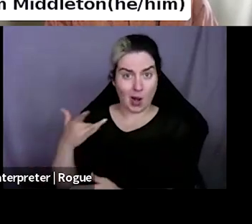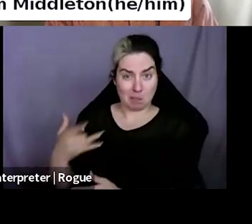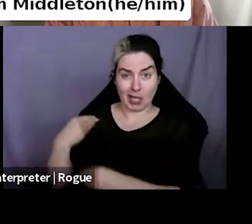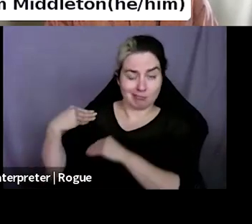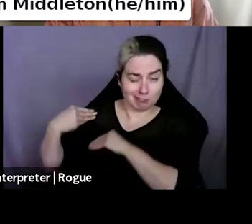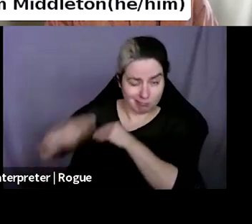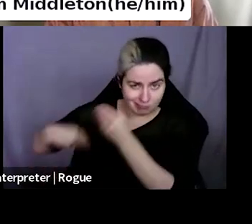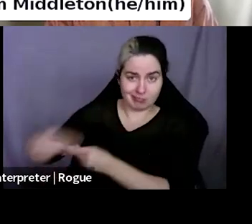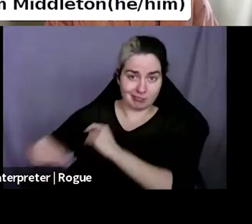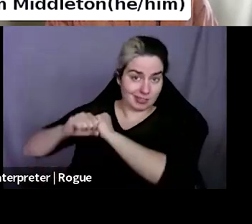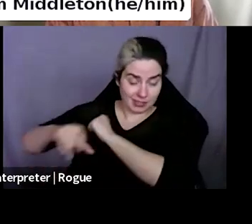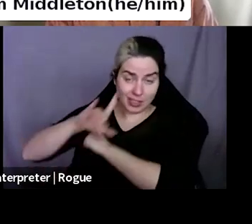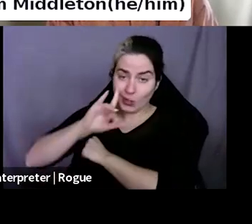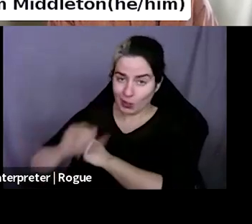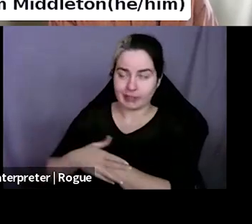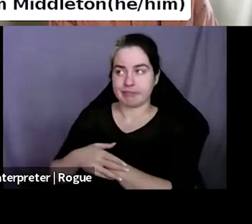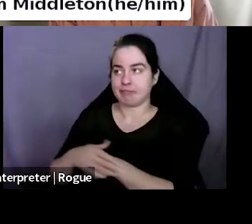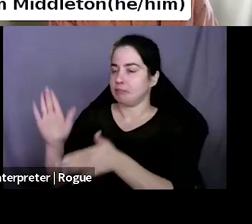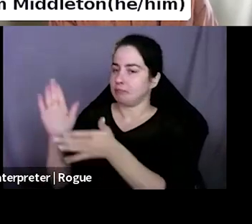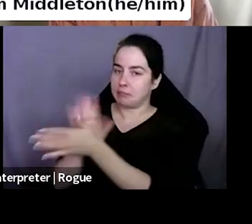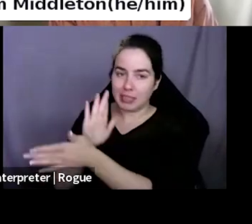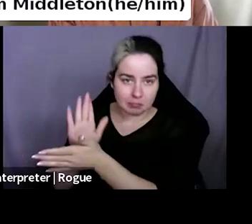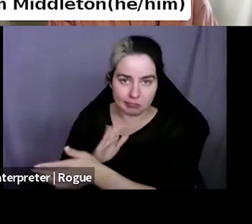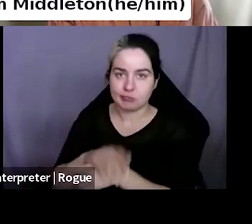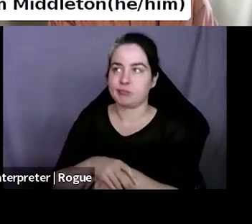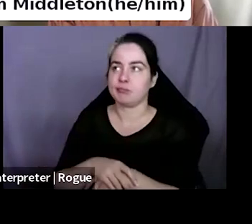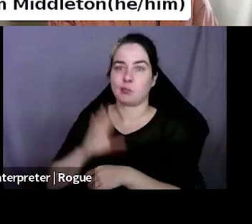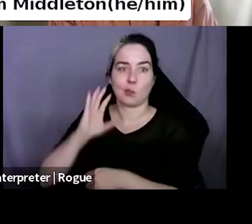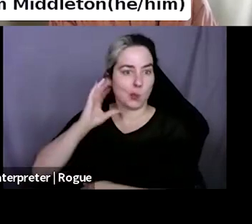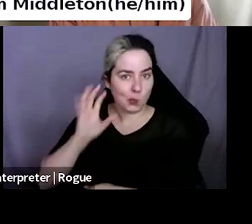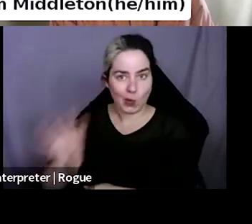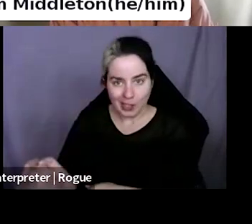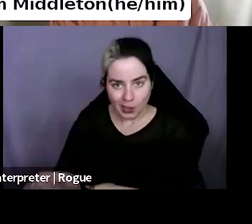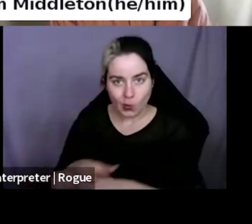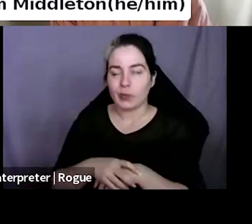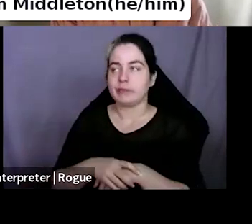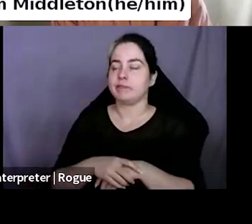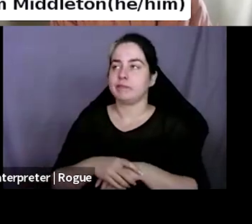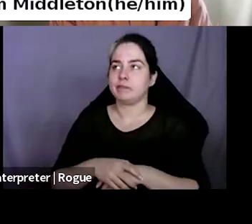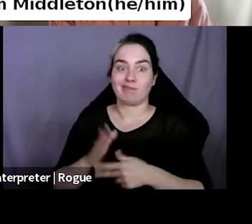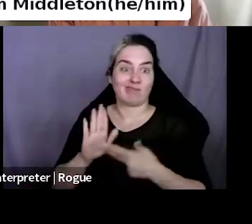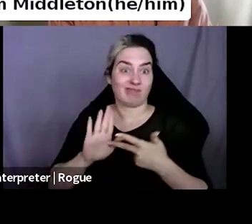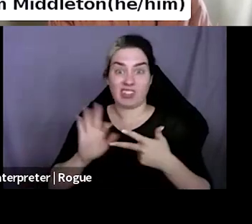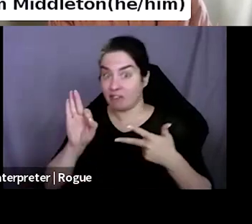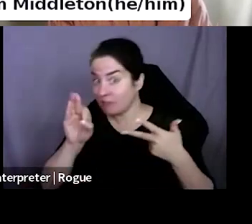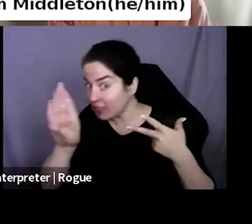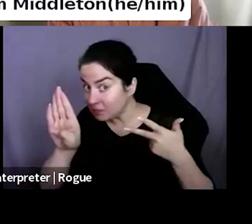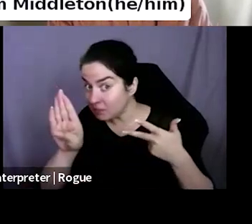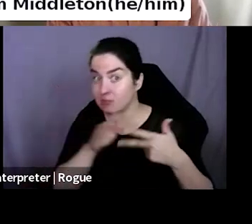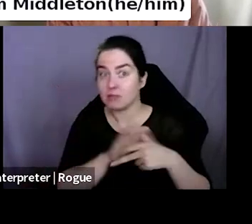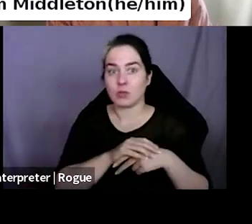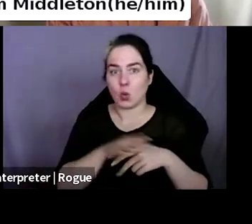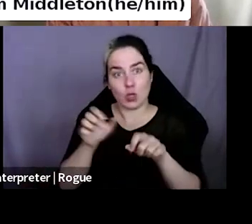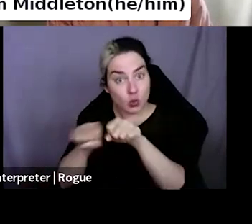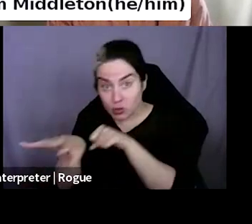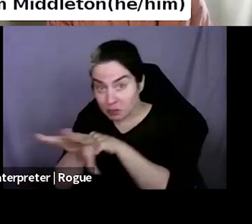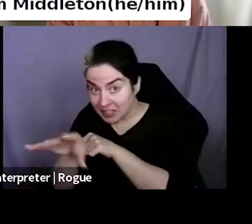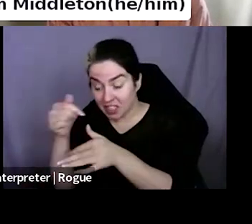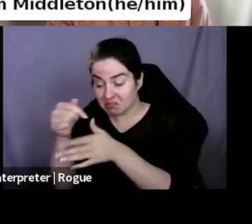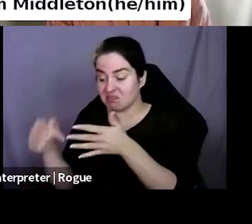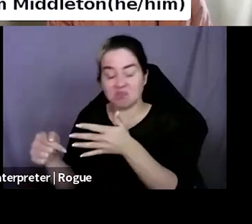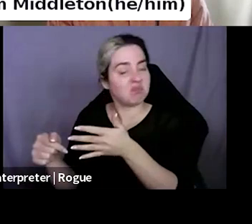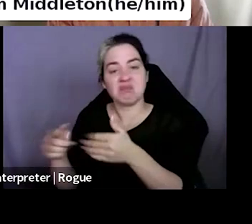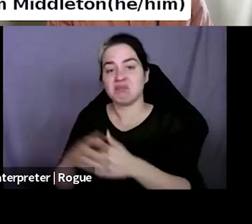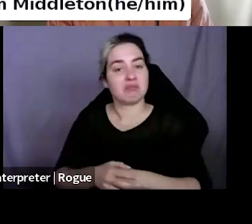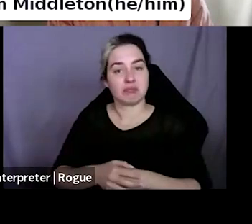um, paper, um, radio, even, um, Facebook or, or, uh, social media, we